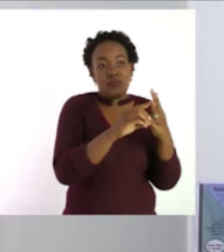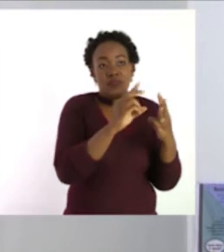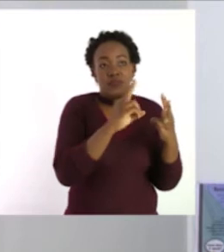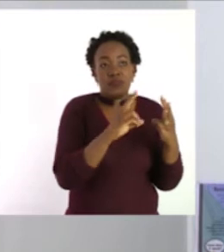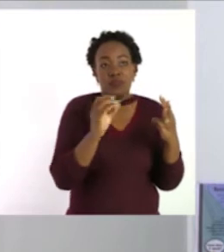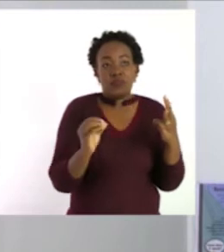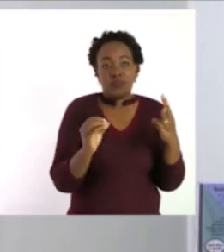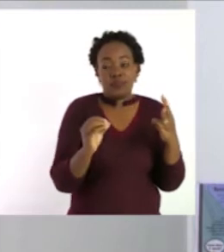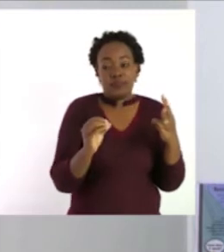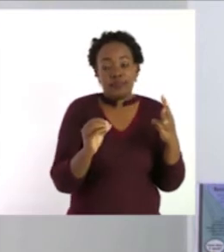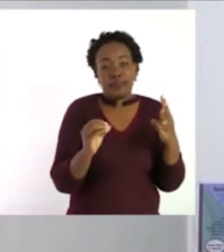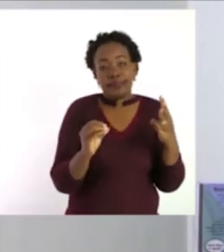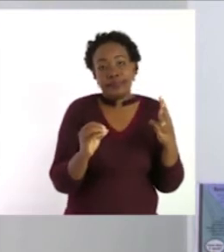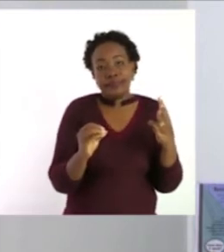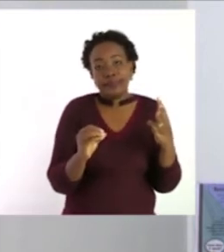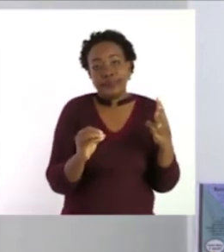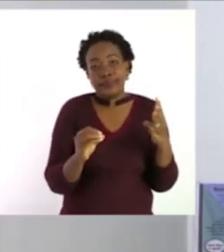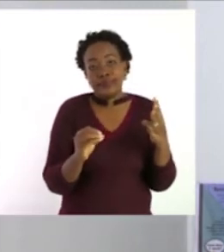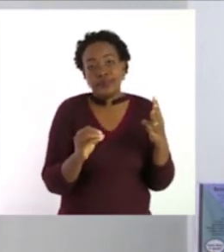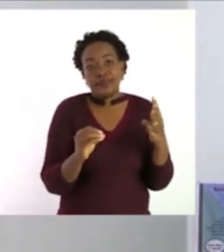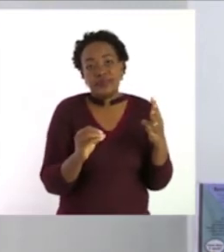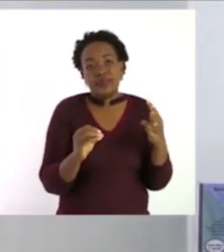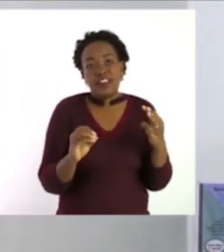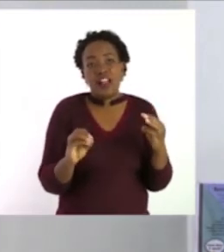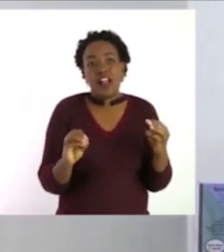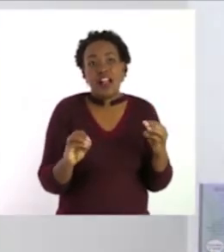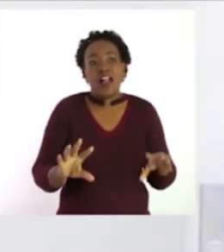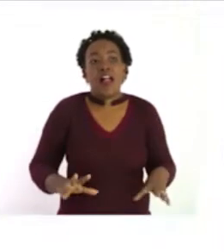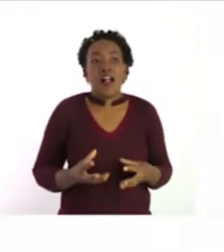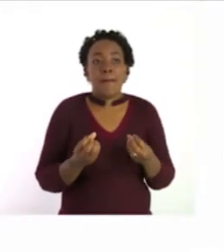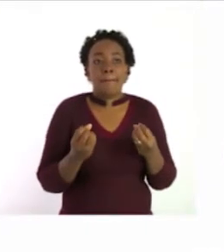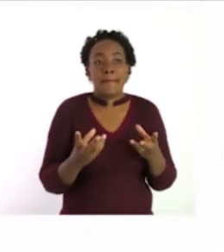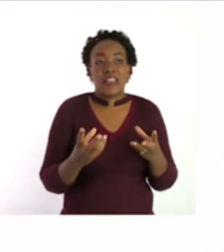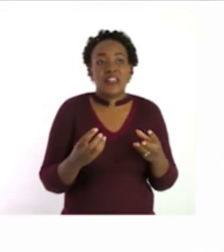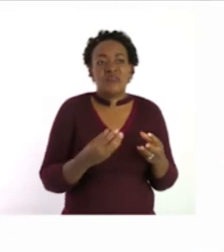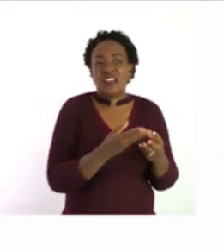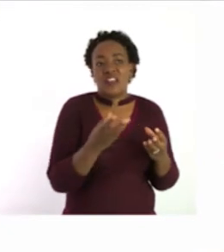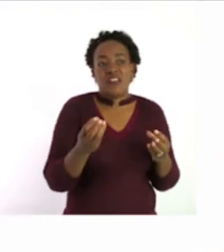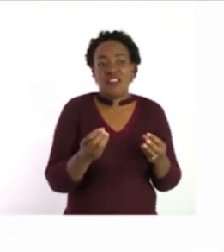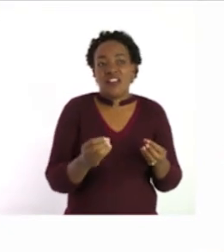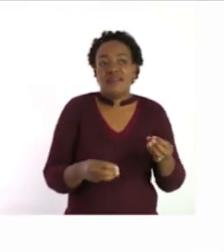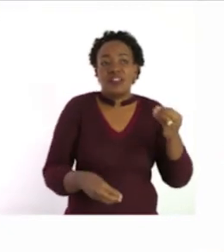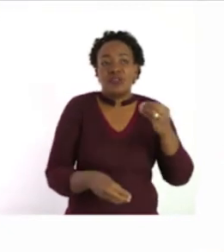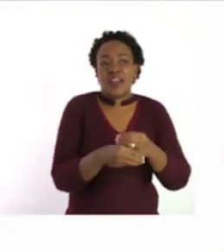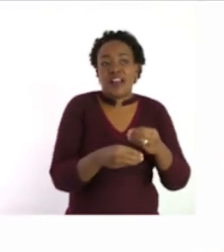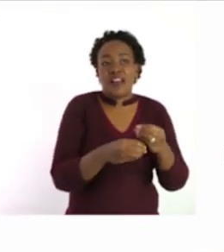20. How many points do they have in total?